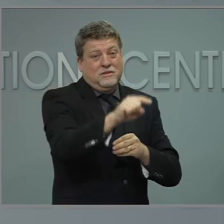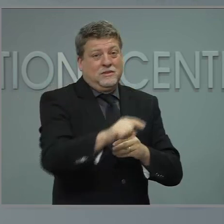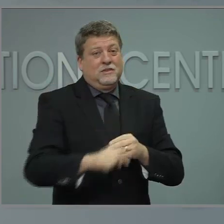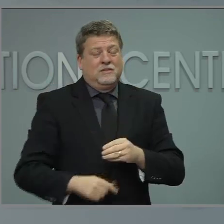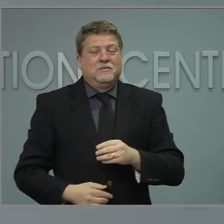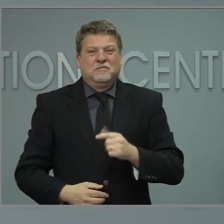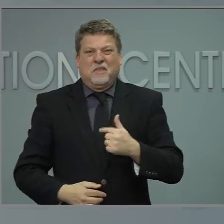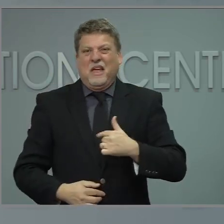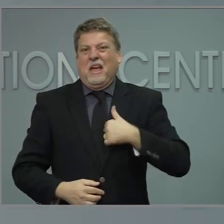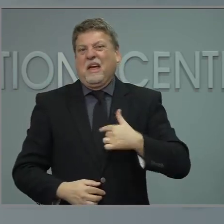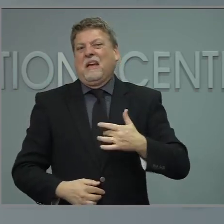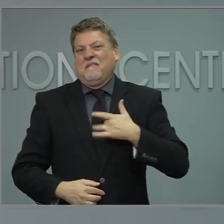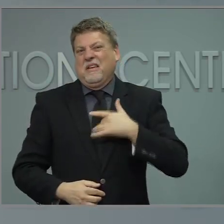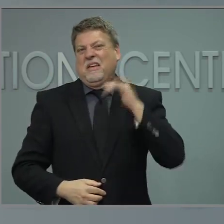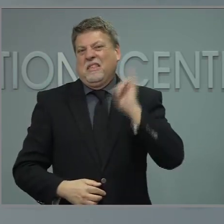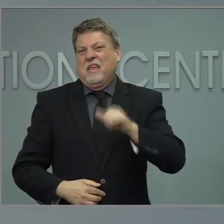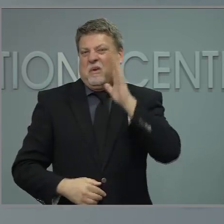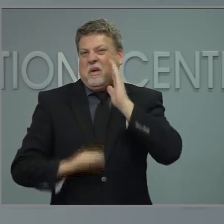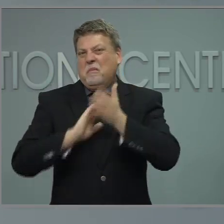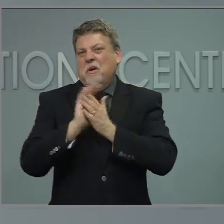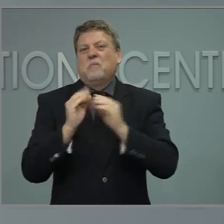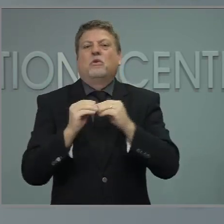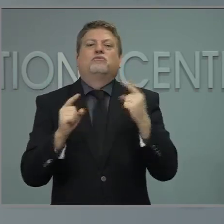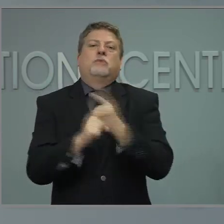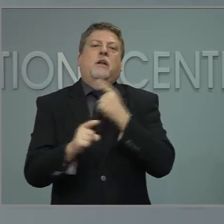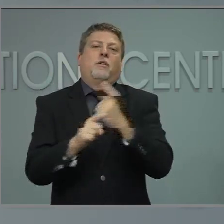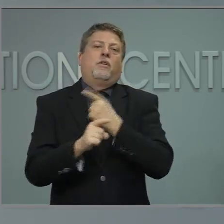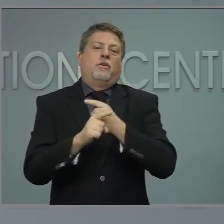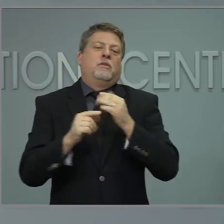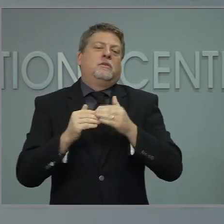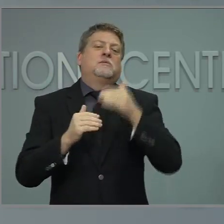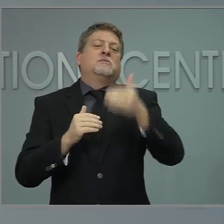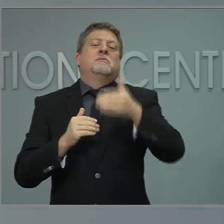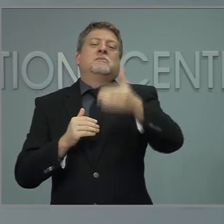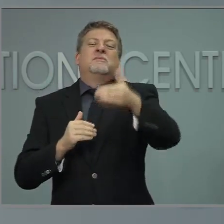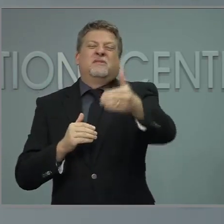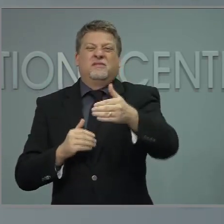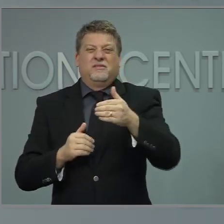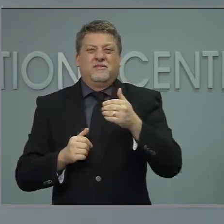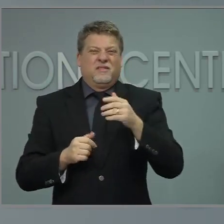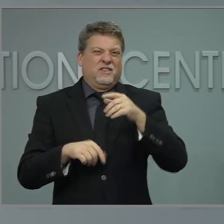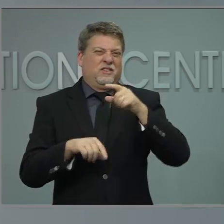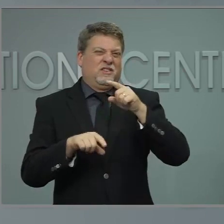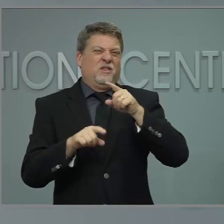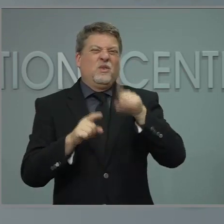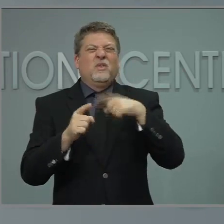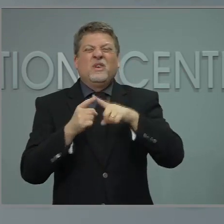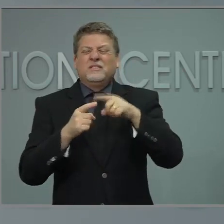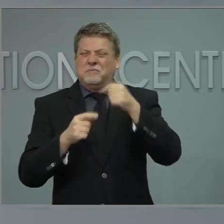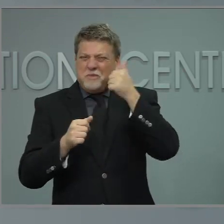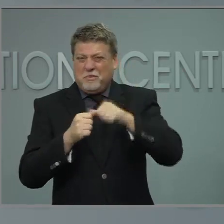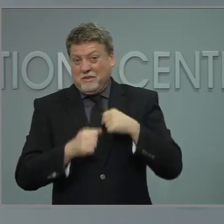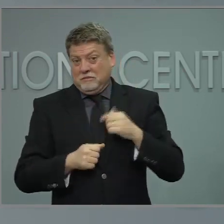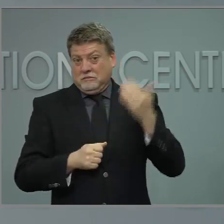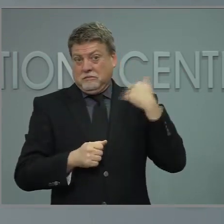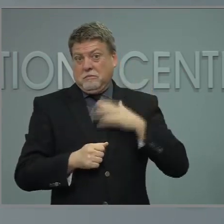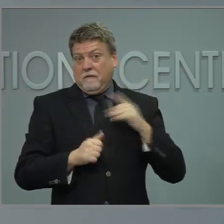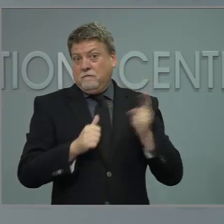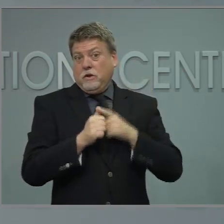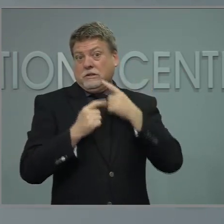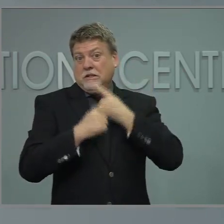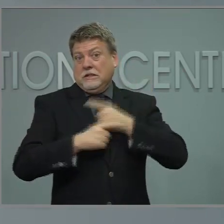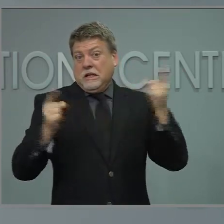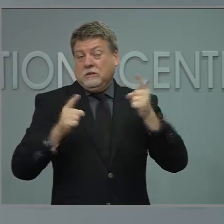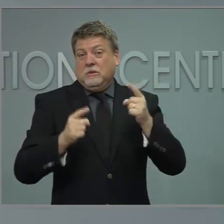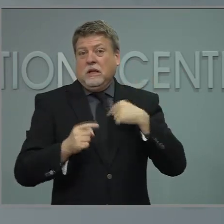be more and more a part of the plan as we get to that point that I mentioned earlier where our supply